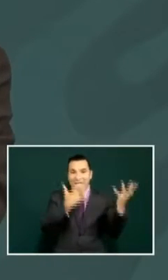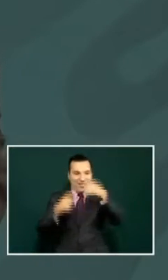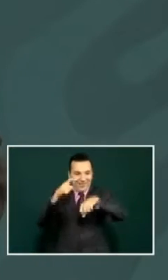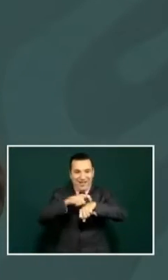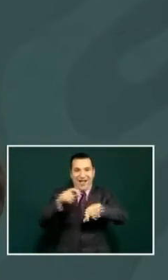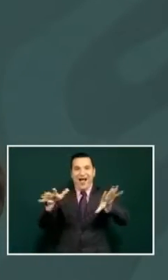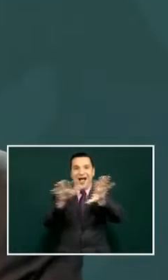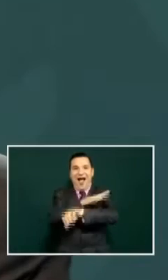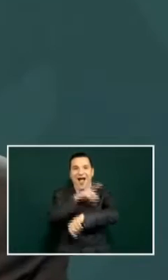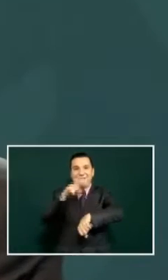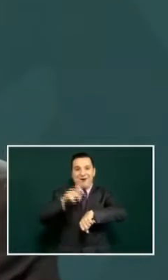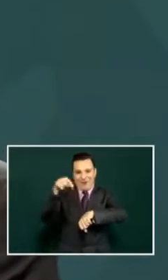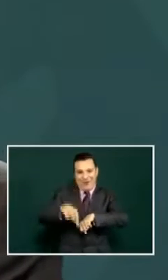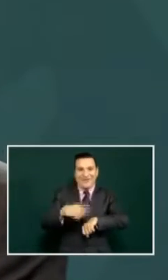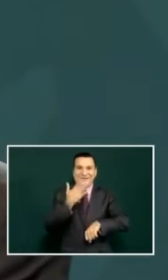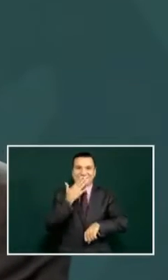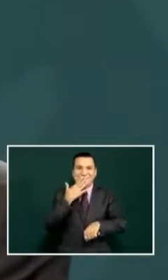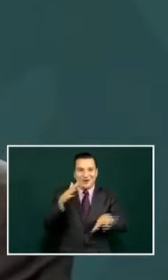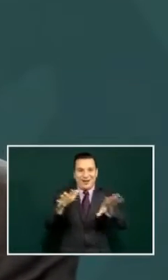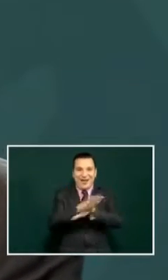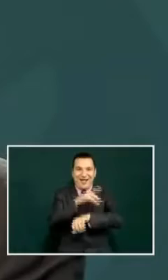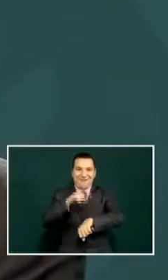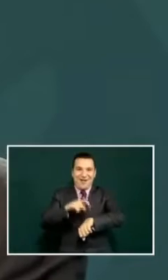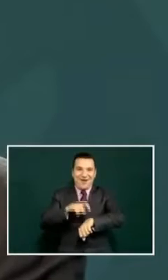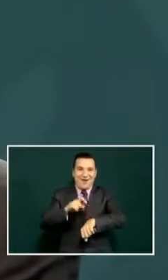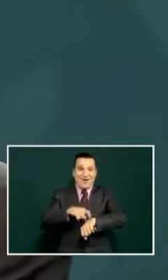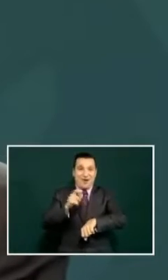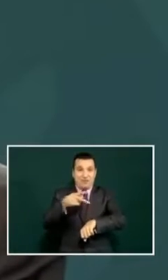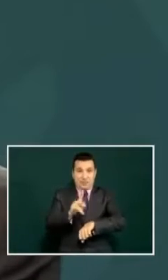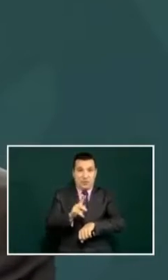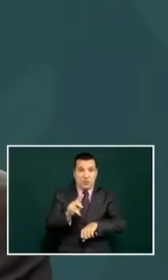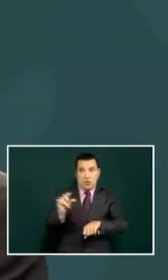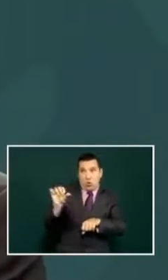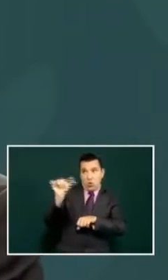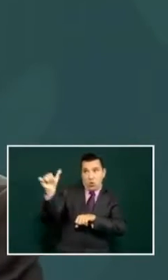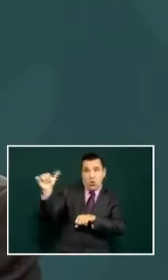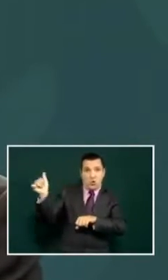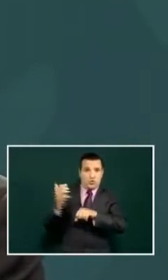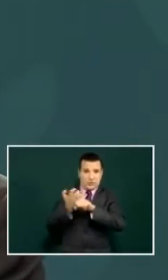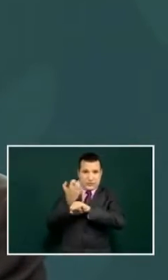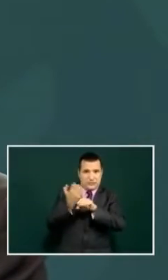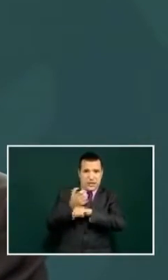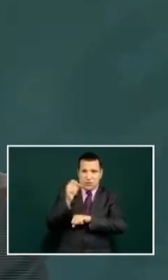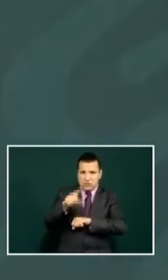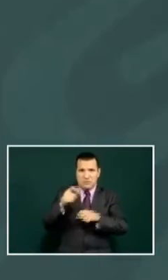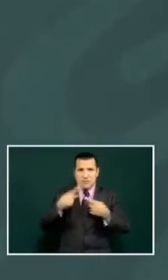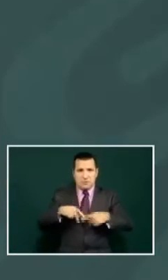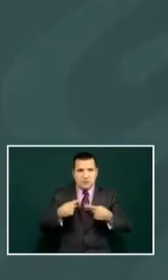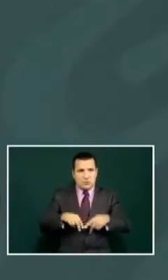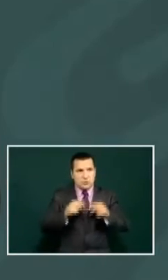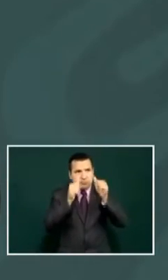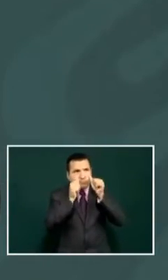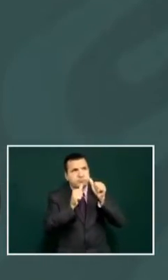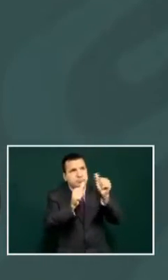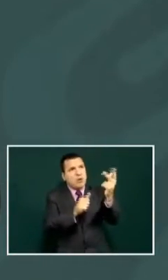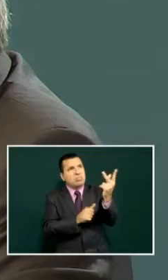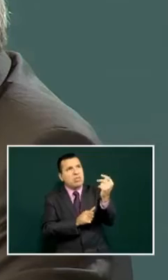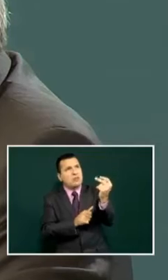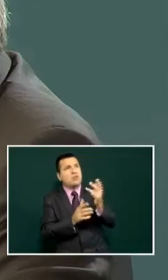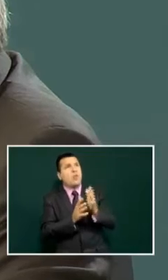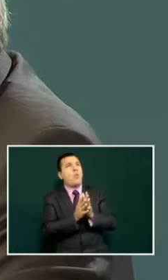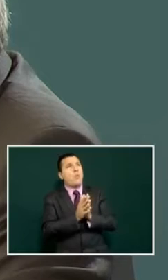change of time but we're still pending in the whole country and the public servants